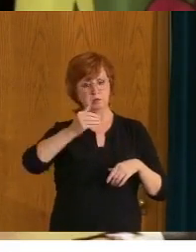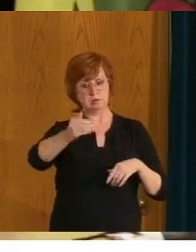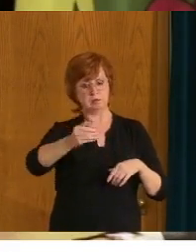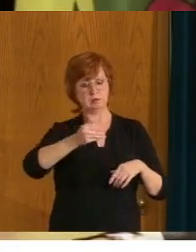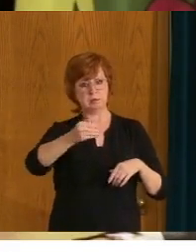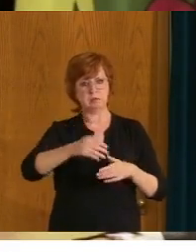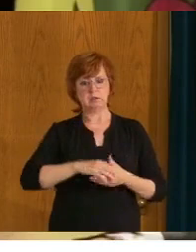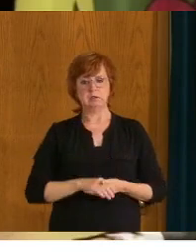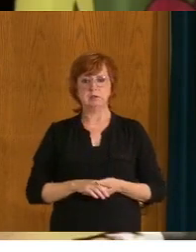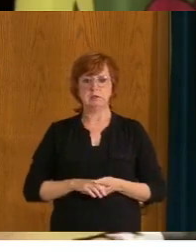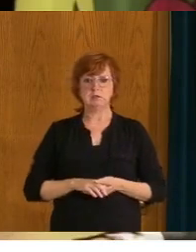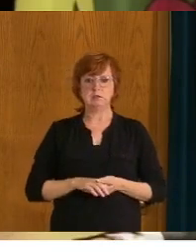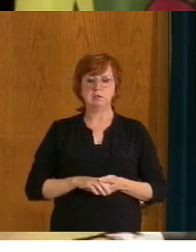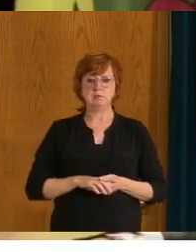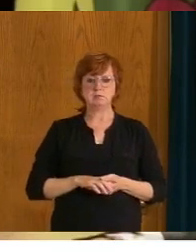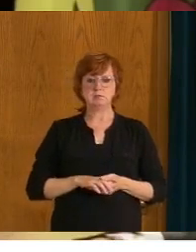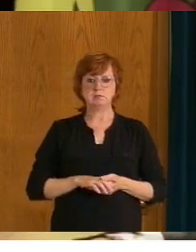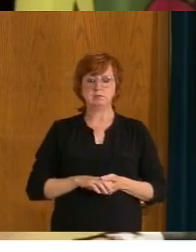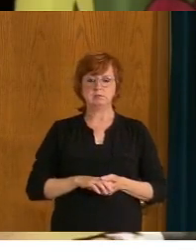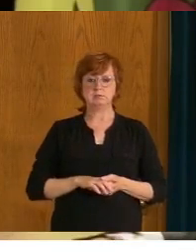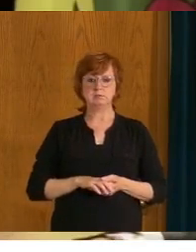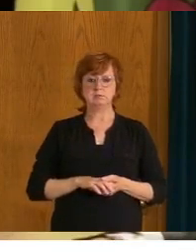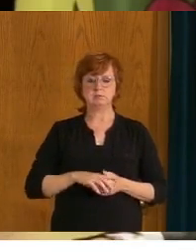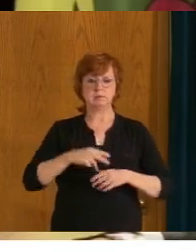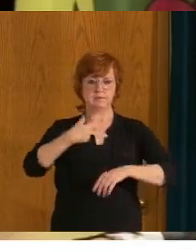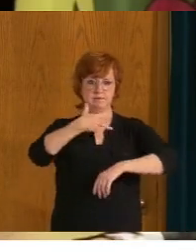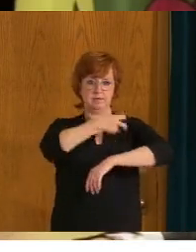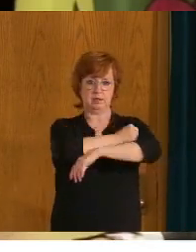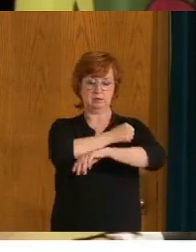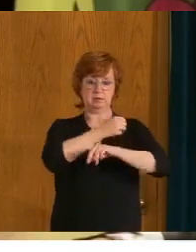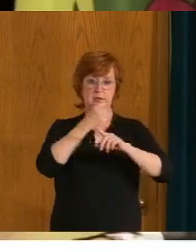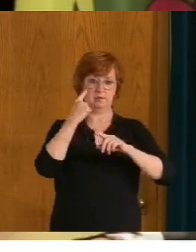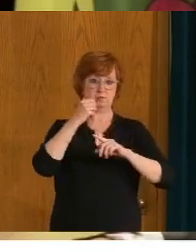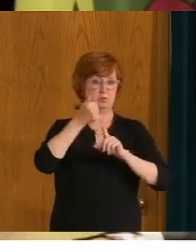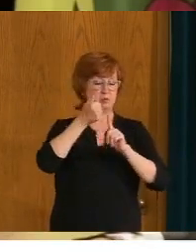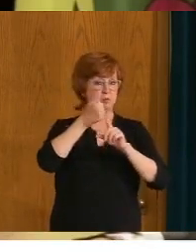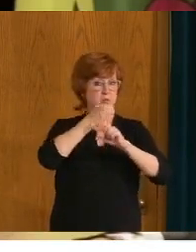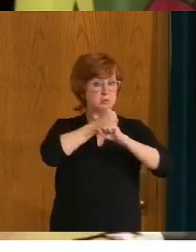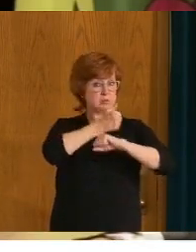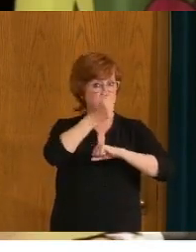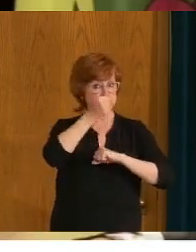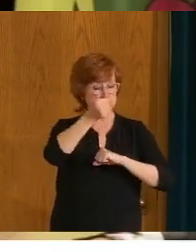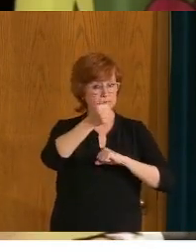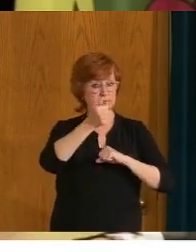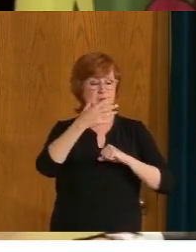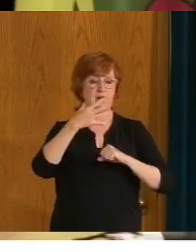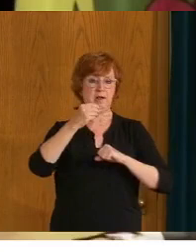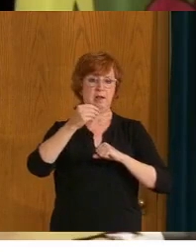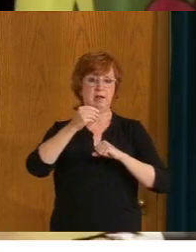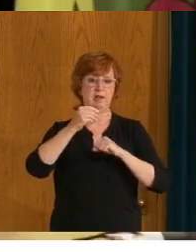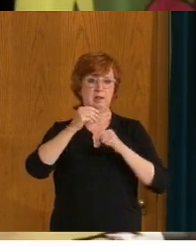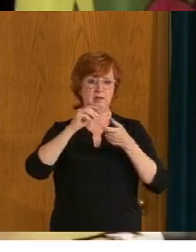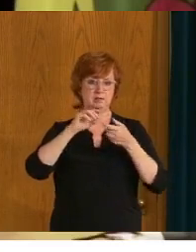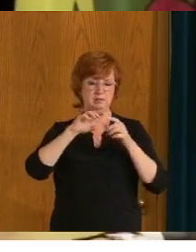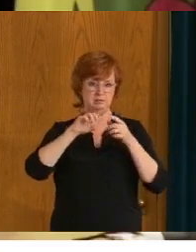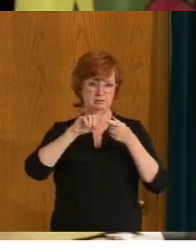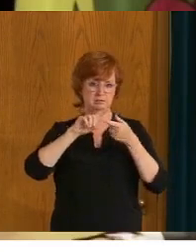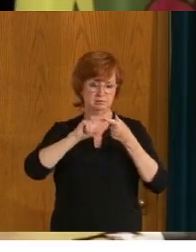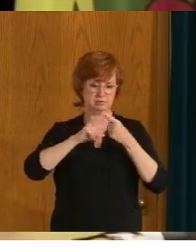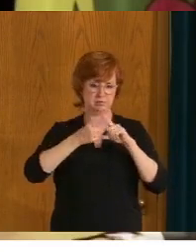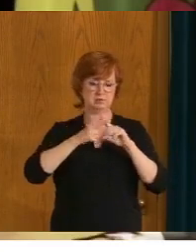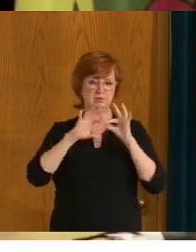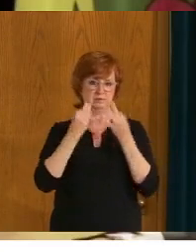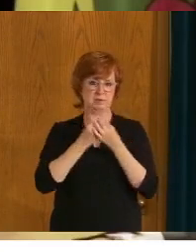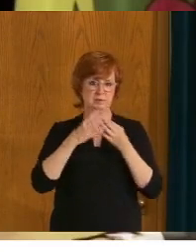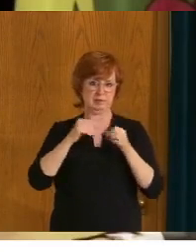have always said, uh, get vaccinated to protect not only yourself, but those around you as we get back to a more normal, uh, interactions in